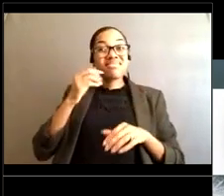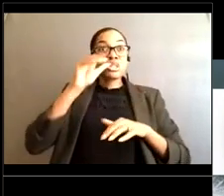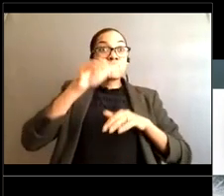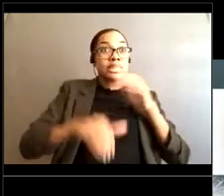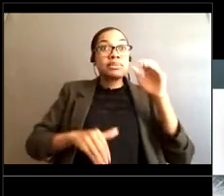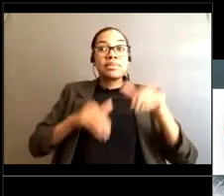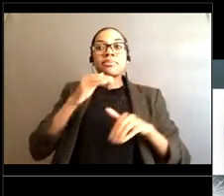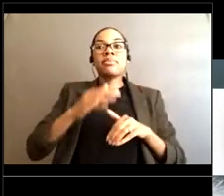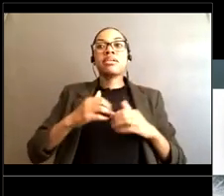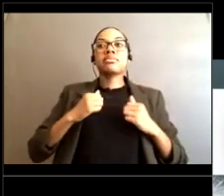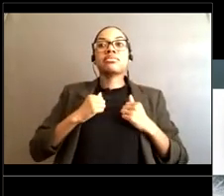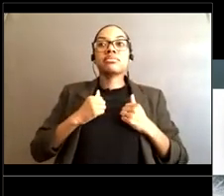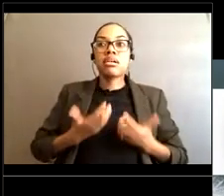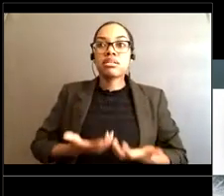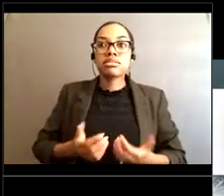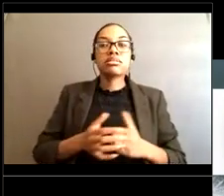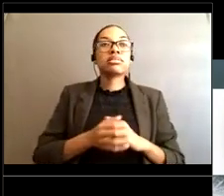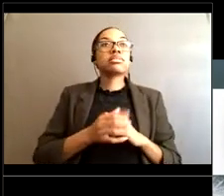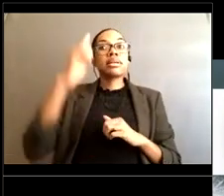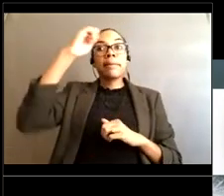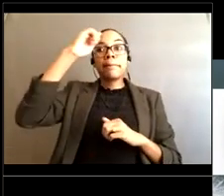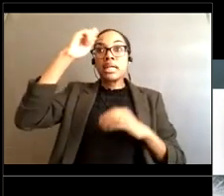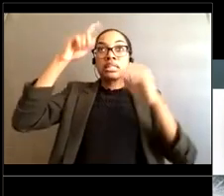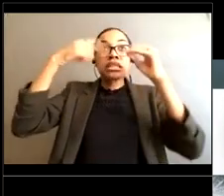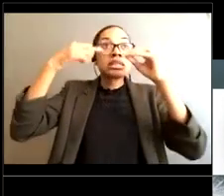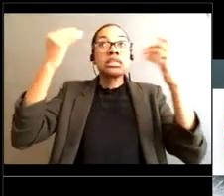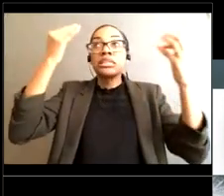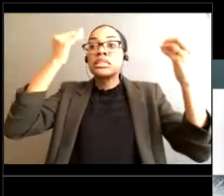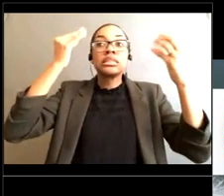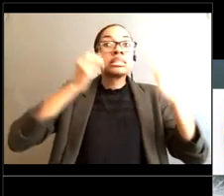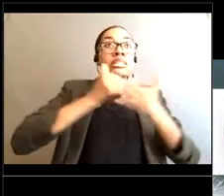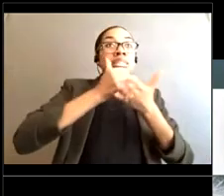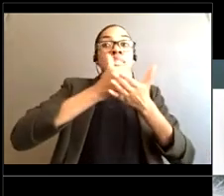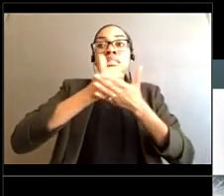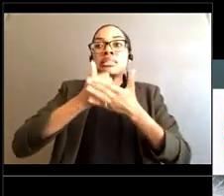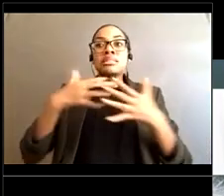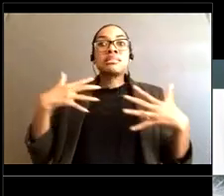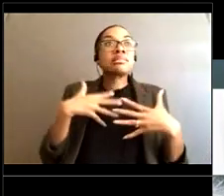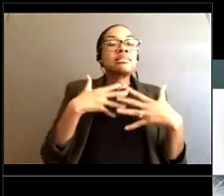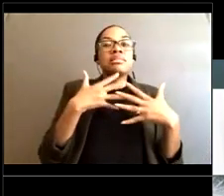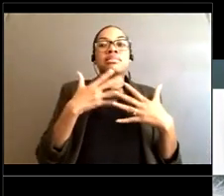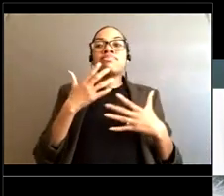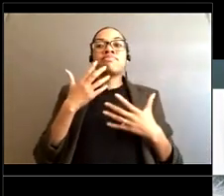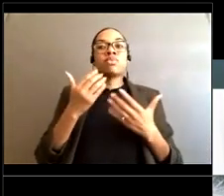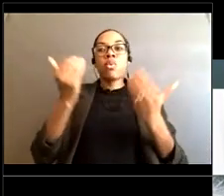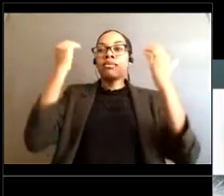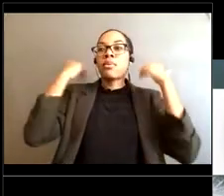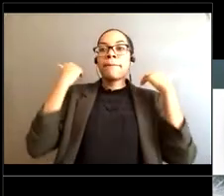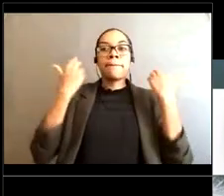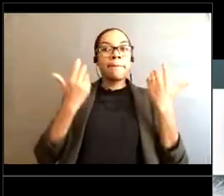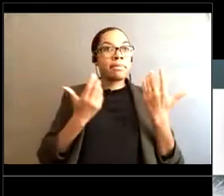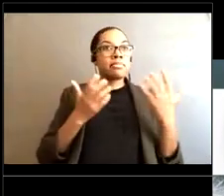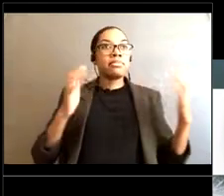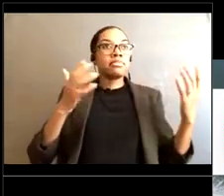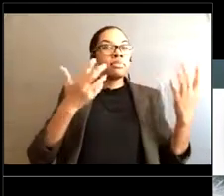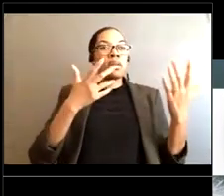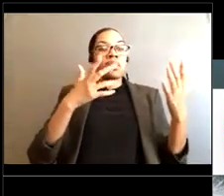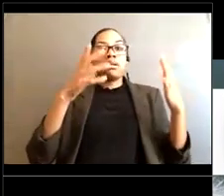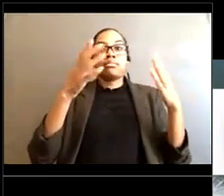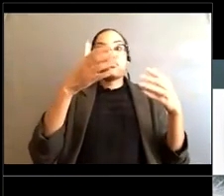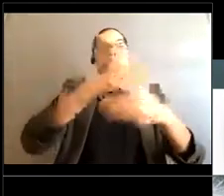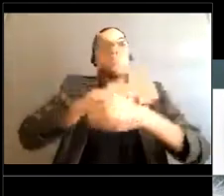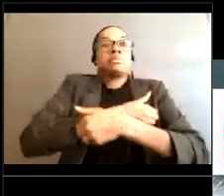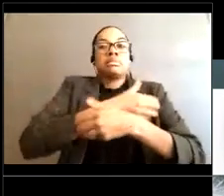it's mentally Exhausting physically exhausting and if you're not prepared and don't have the training. It's usually not a good result